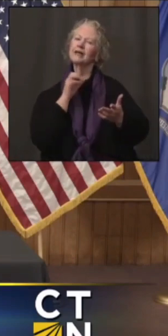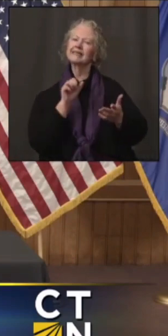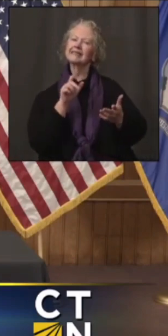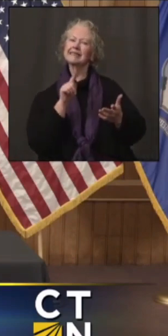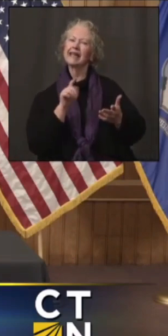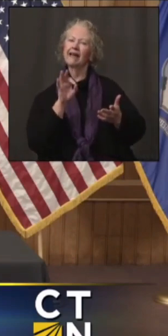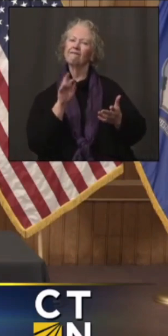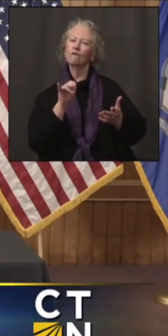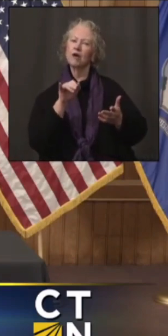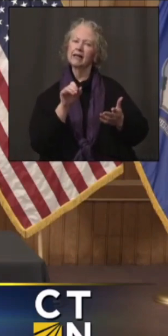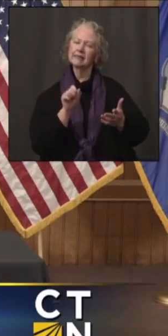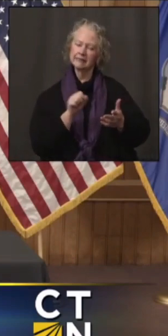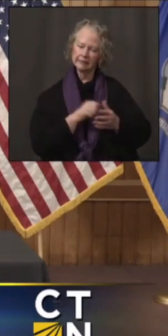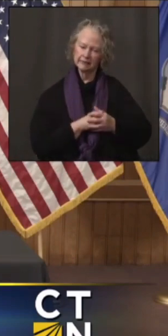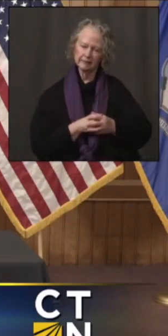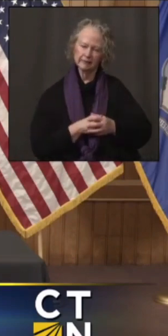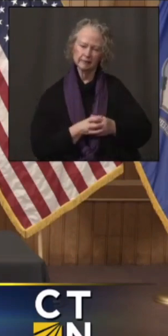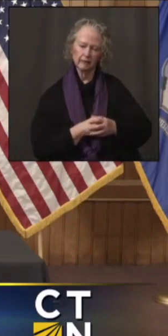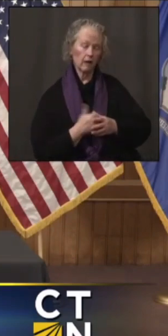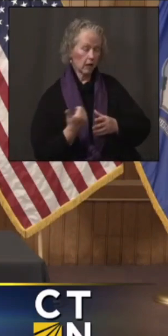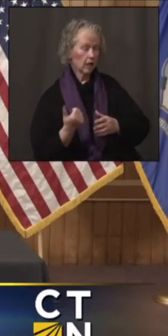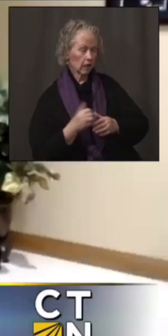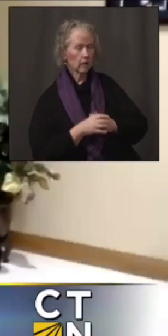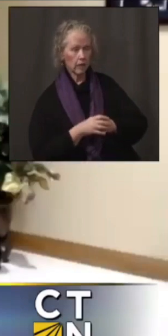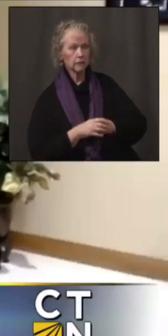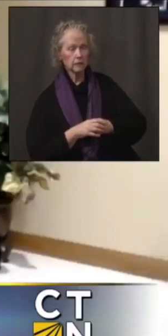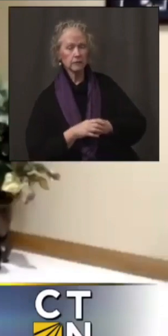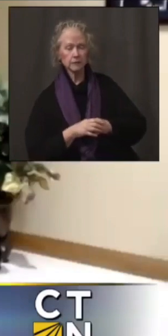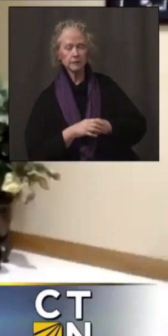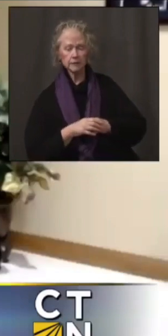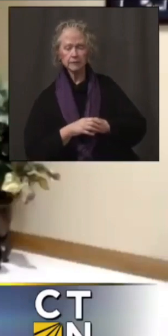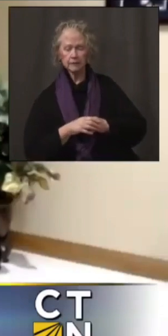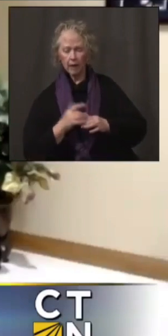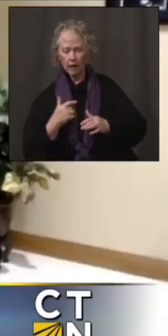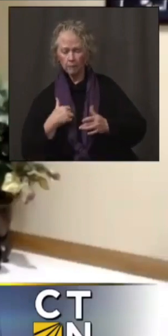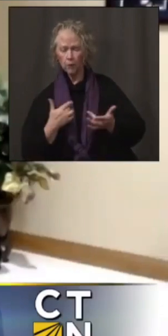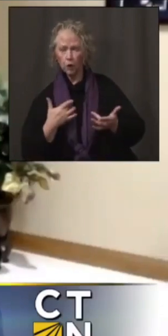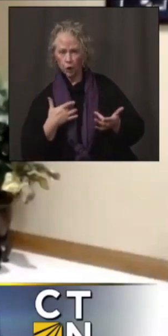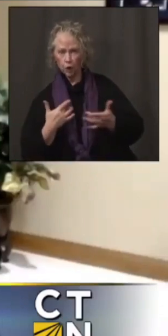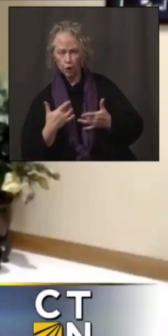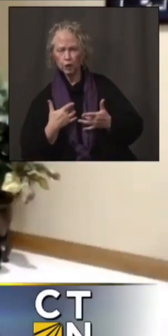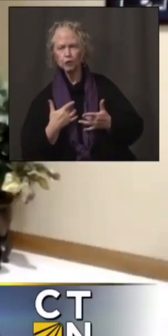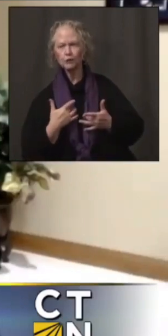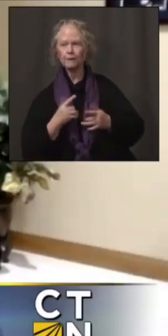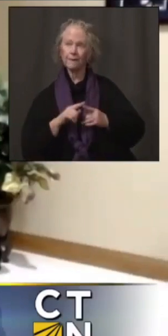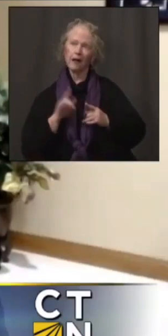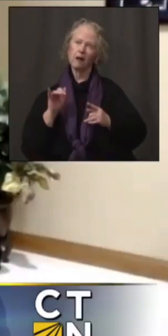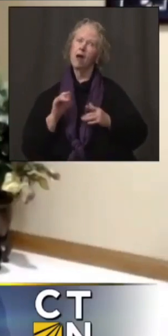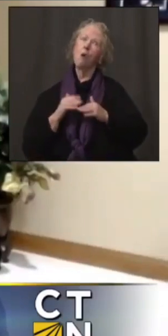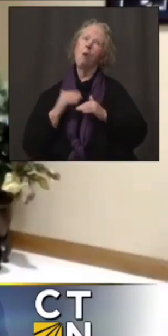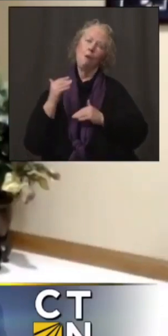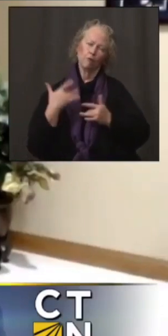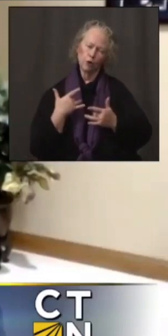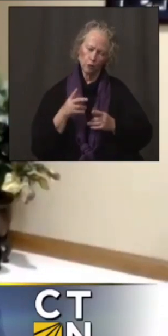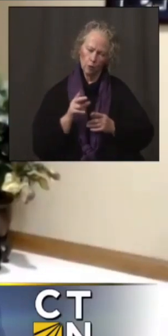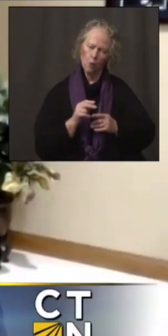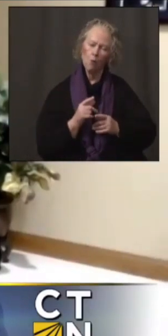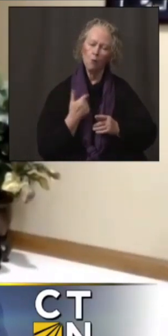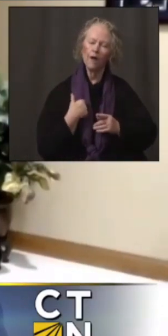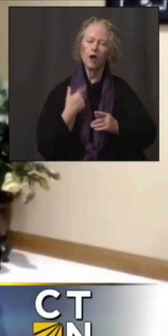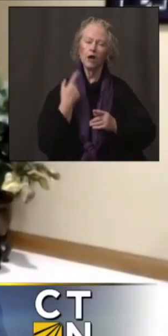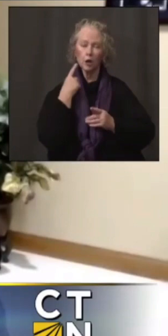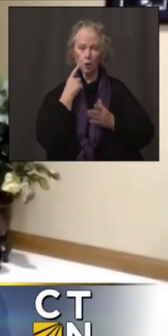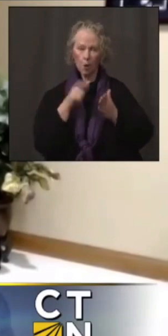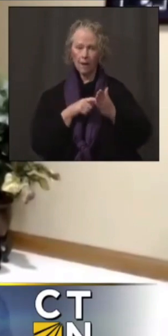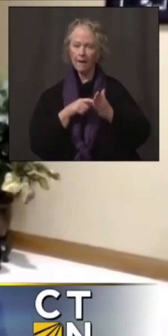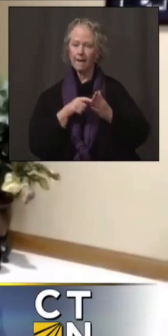Yeah. So, I mean, clearly we have concerns, uh, but, but I am not that concerned about the concerns. What we're finding is that the more